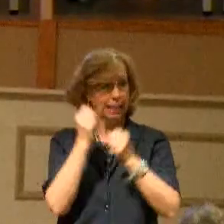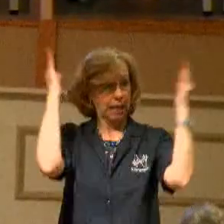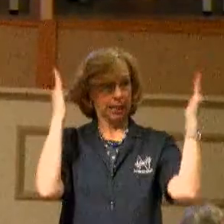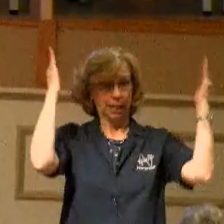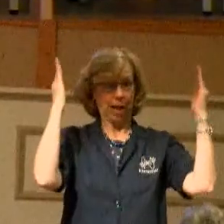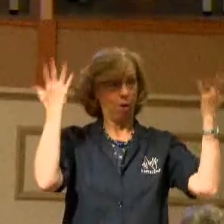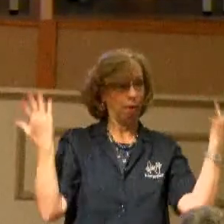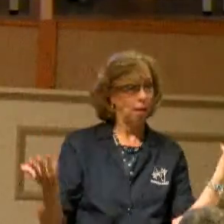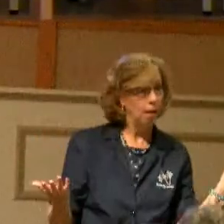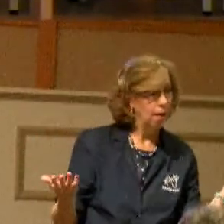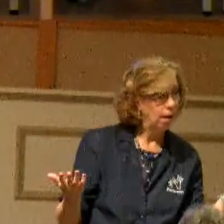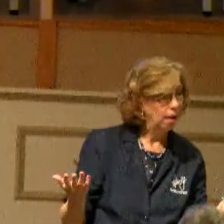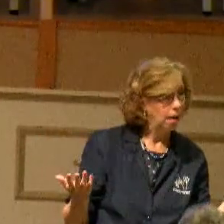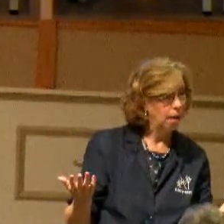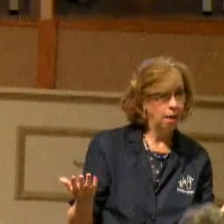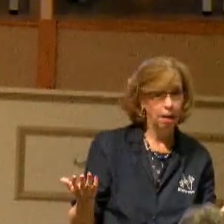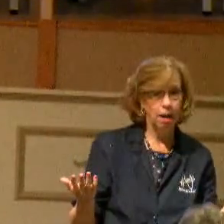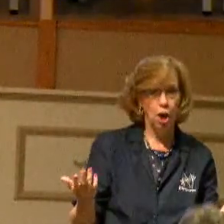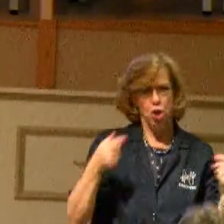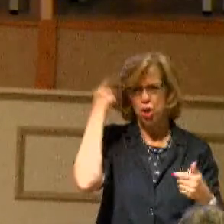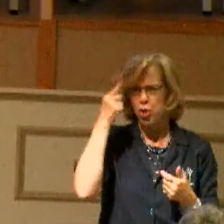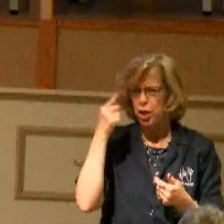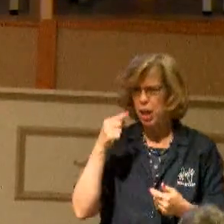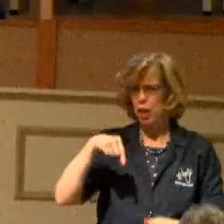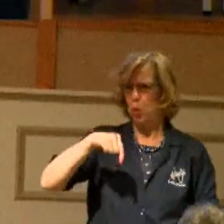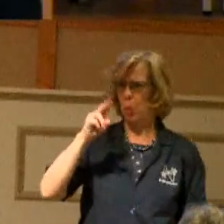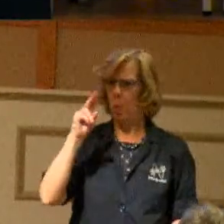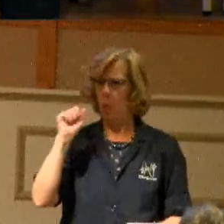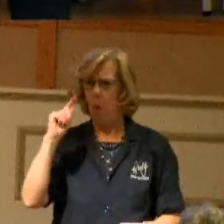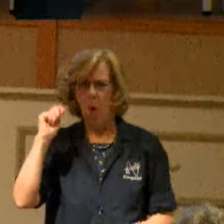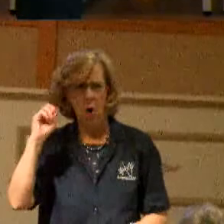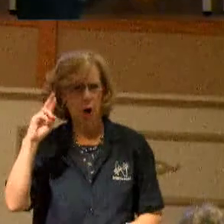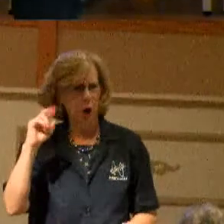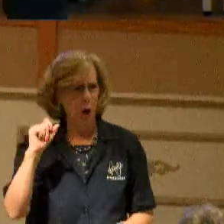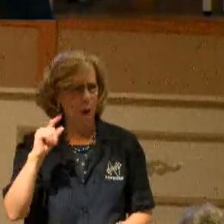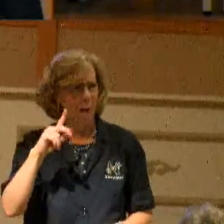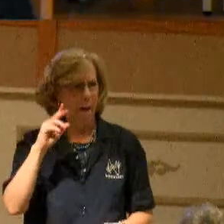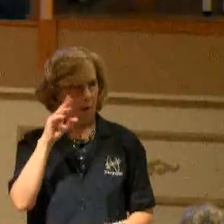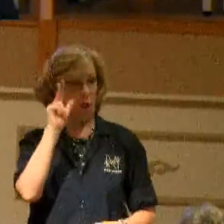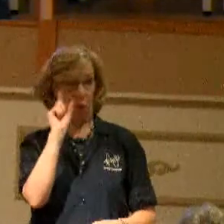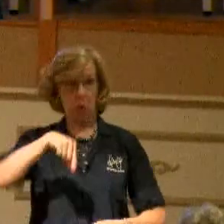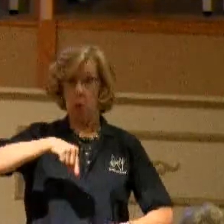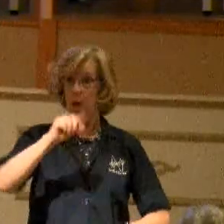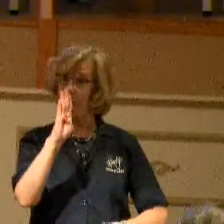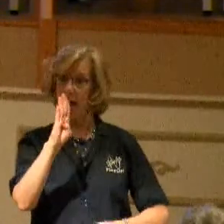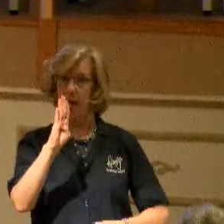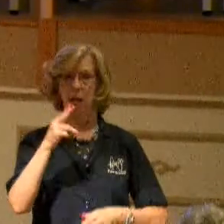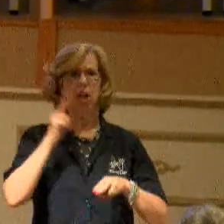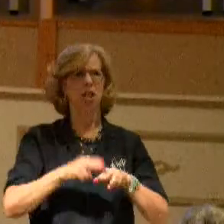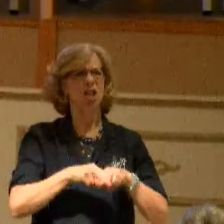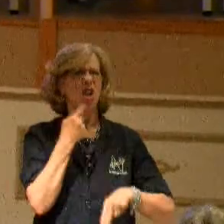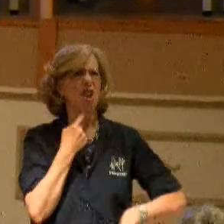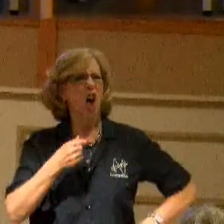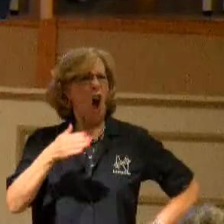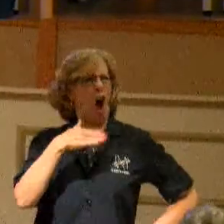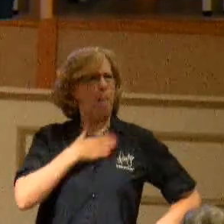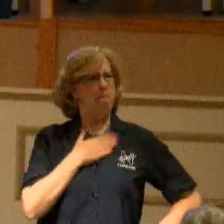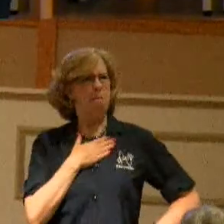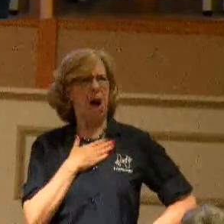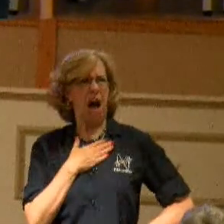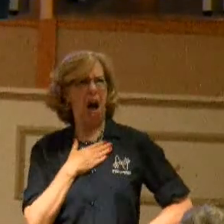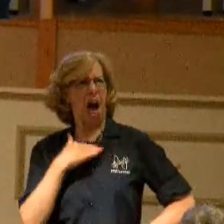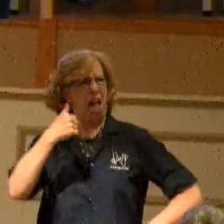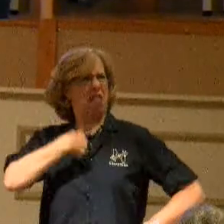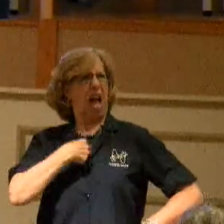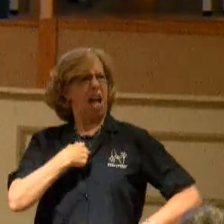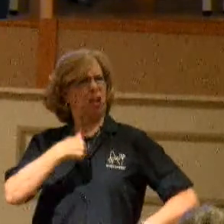Do you think that quarterback is going to sit back there and say, no, that was what I was supposed to do. I was supposed to make that pass. How dare